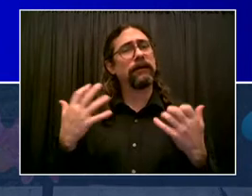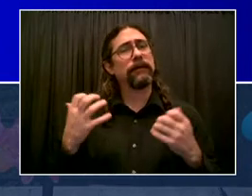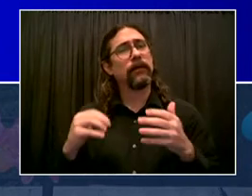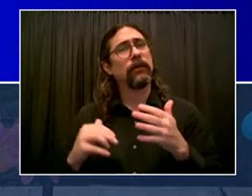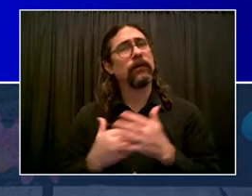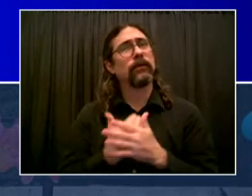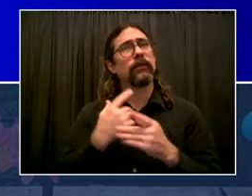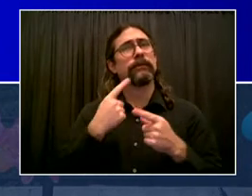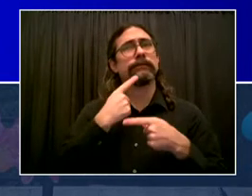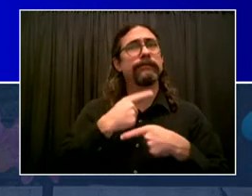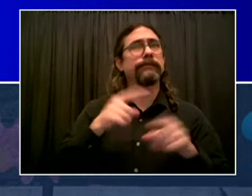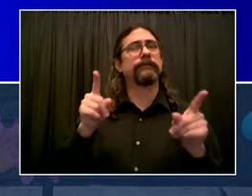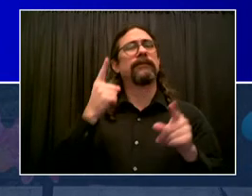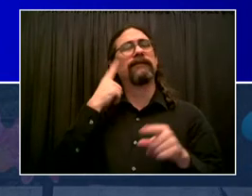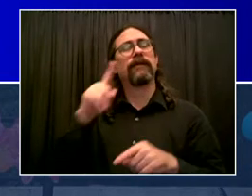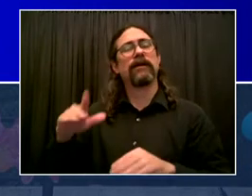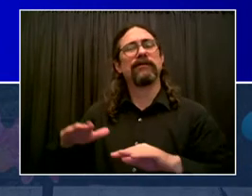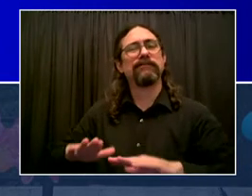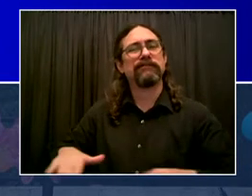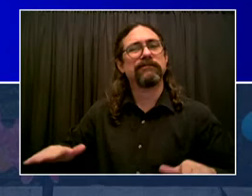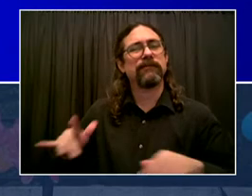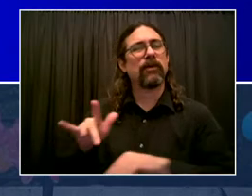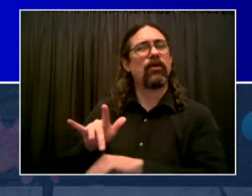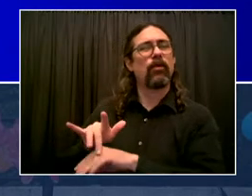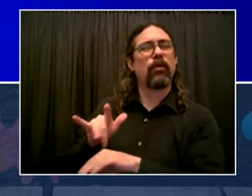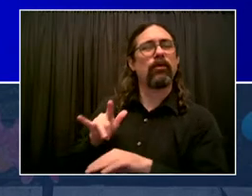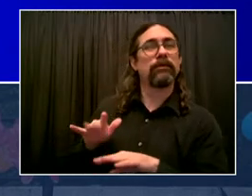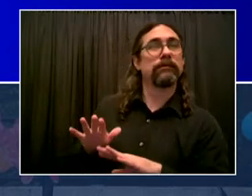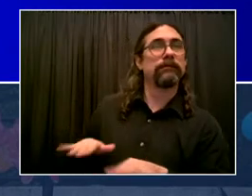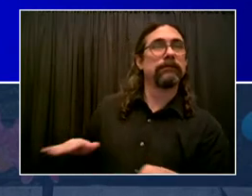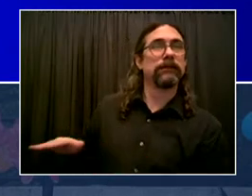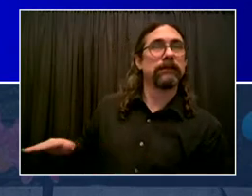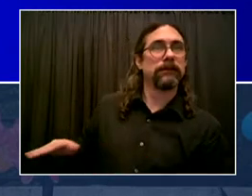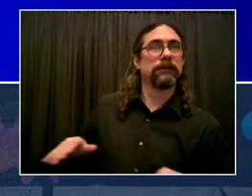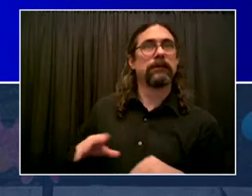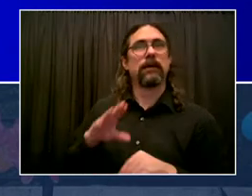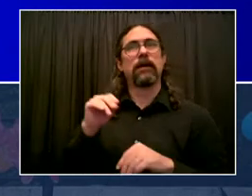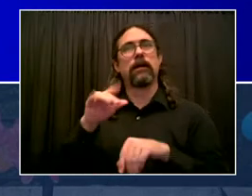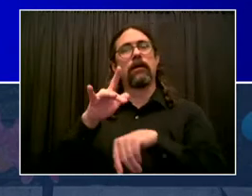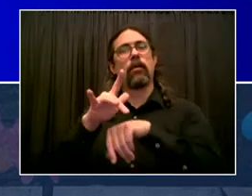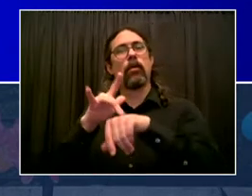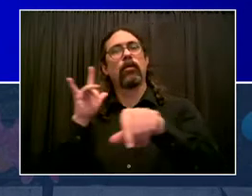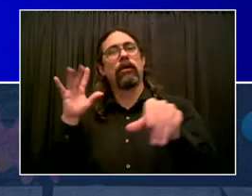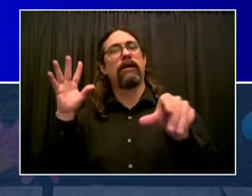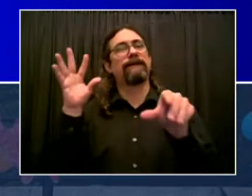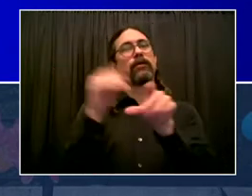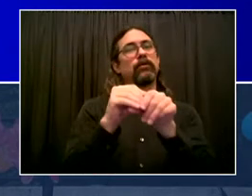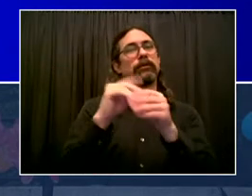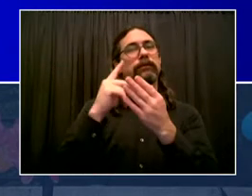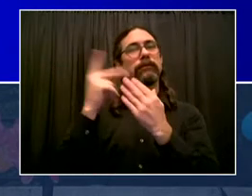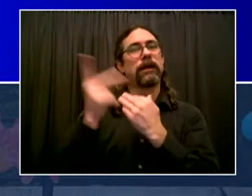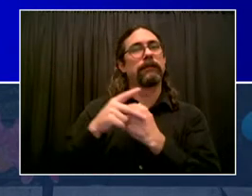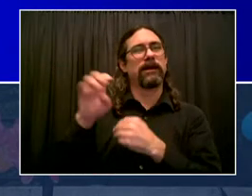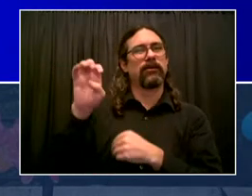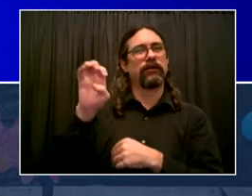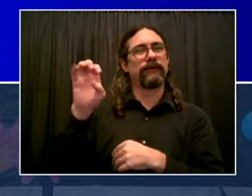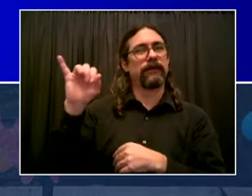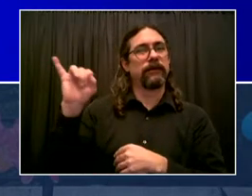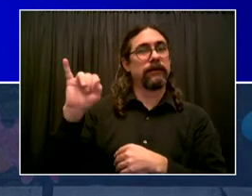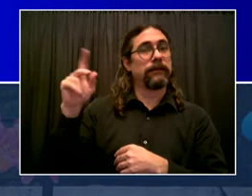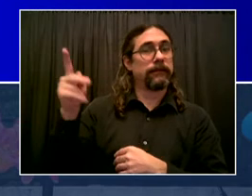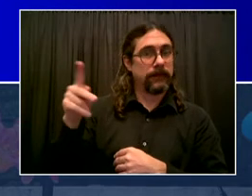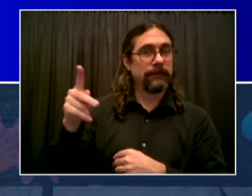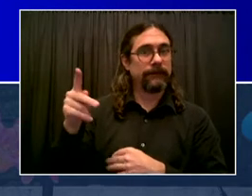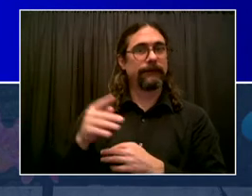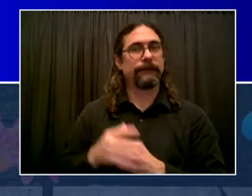,000 employees of these programs. These are all over the five boroughs. There are 90,000 employees